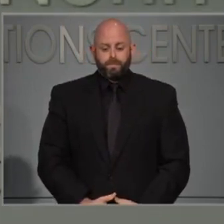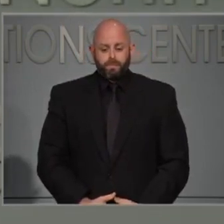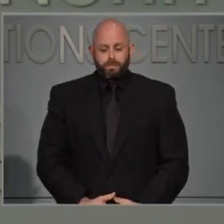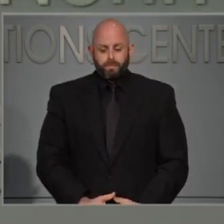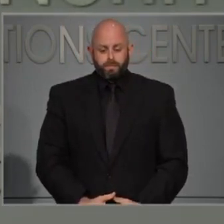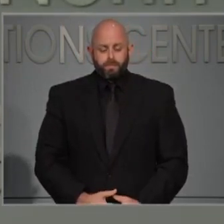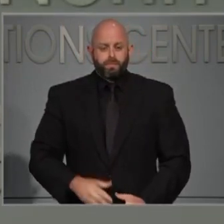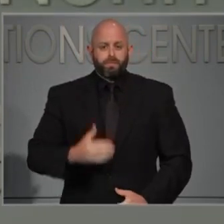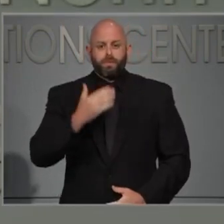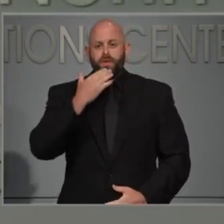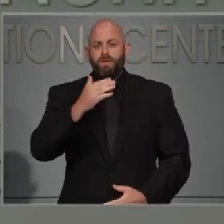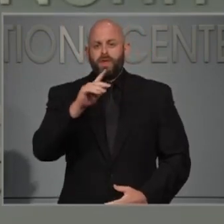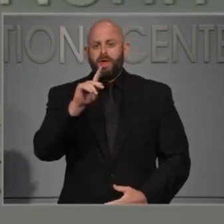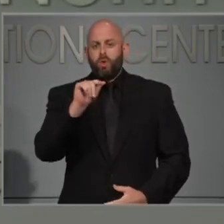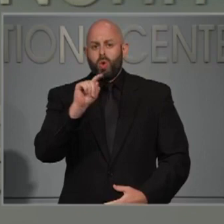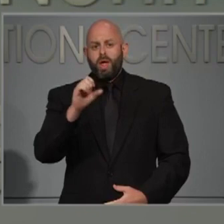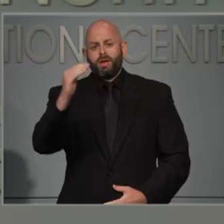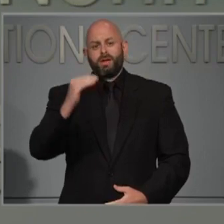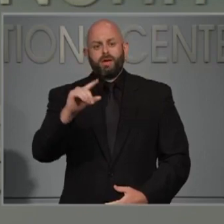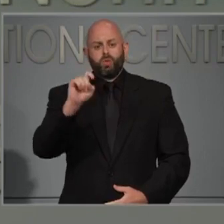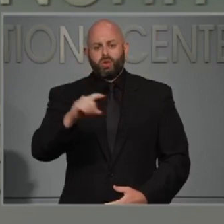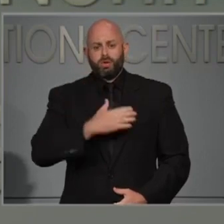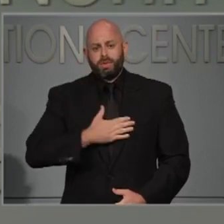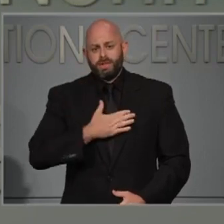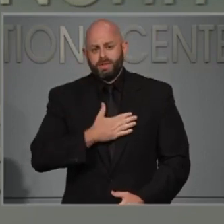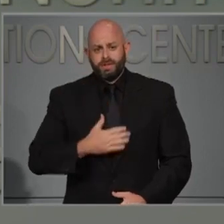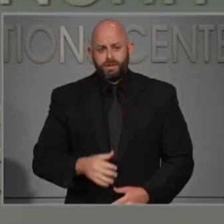Thank you, Kate. Next question, please.